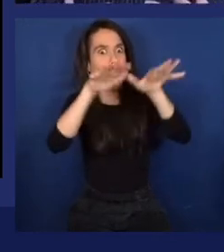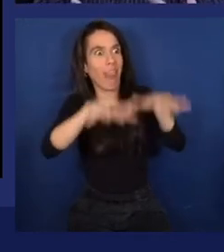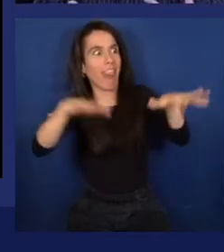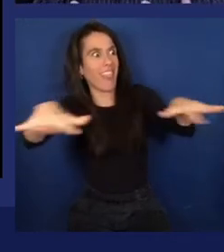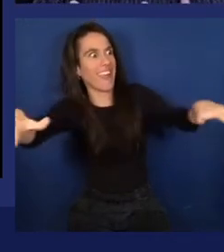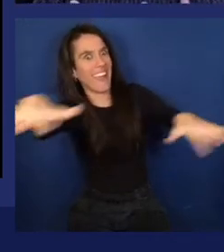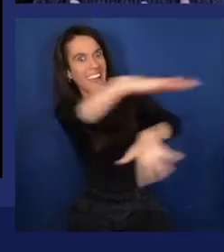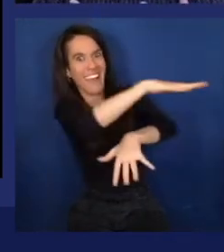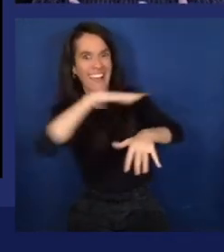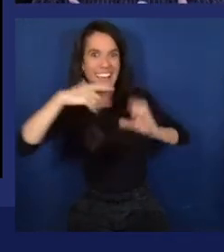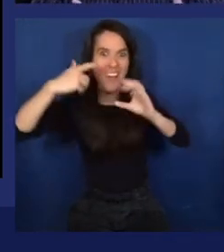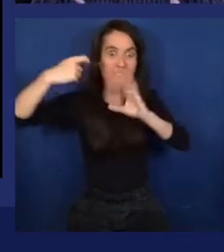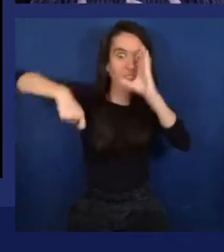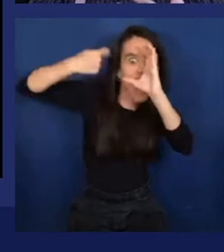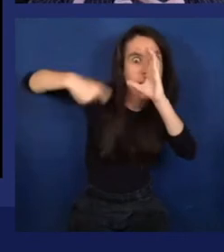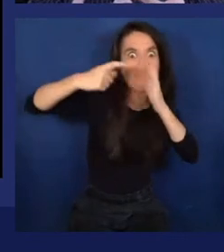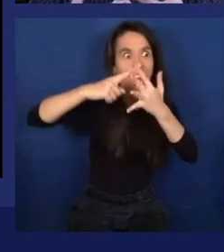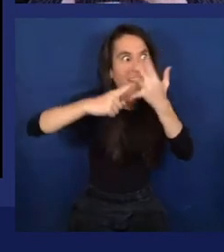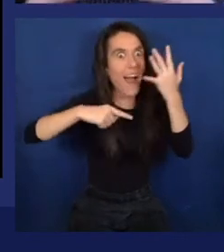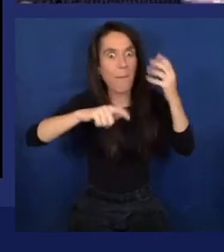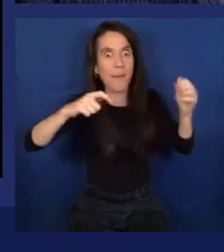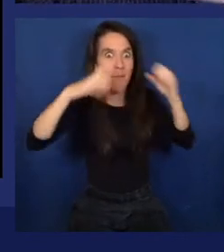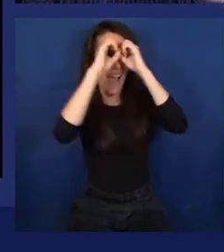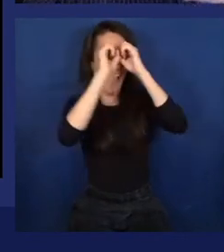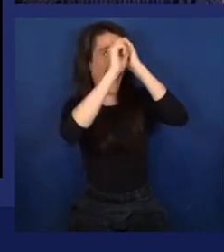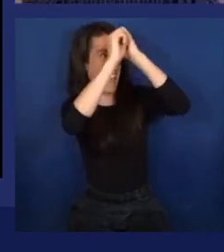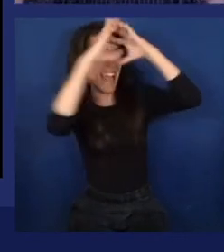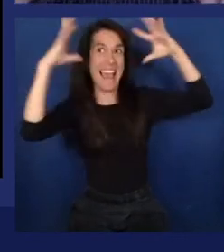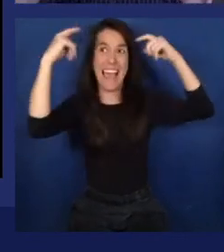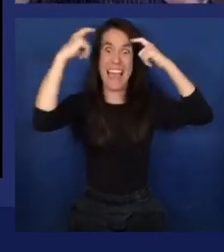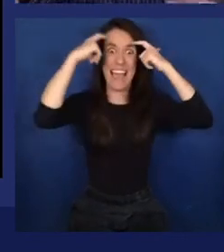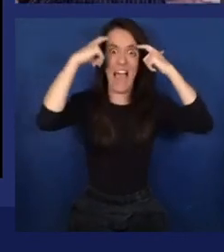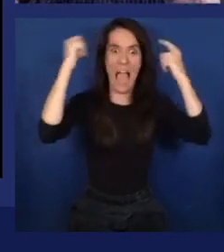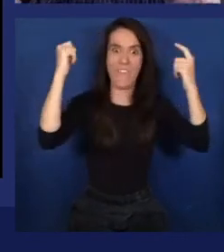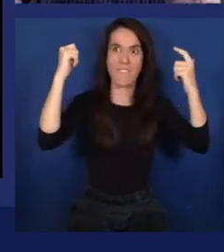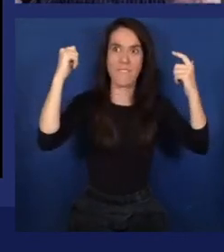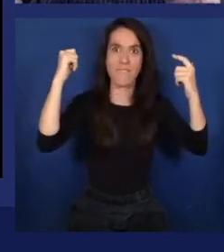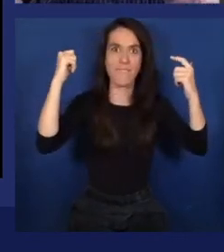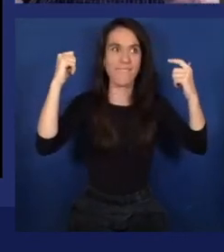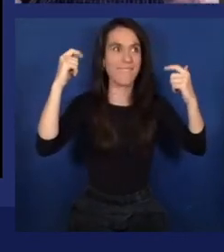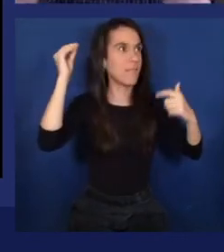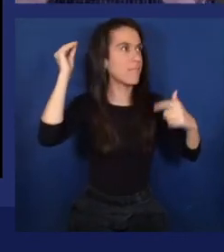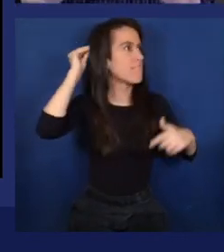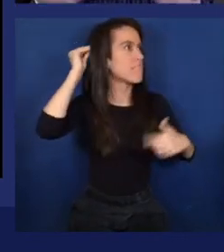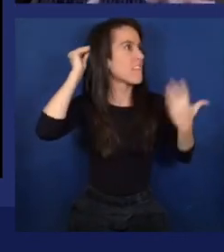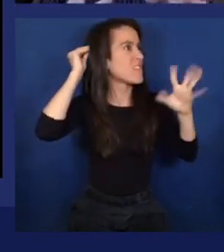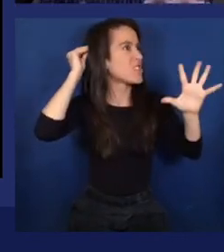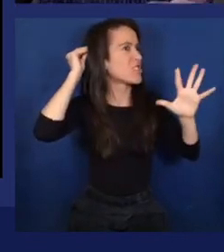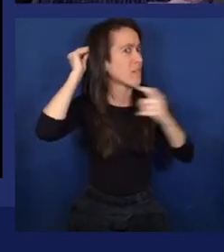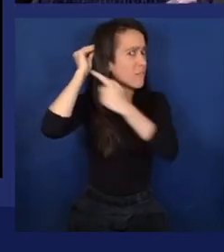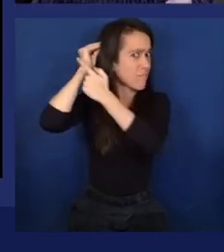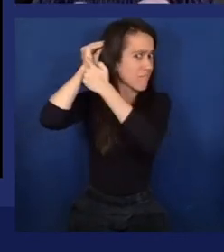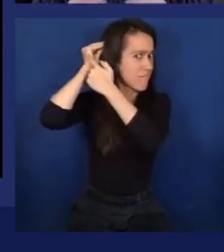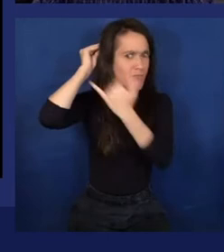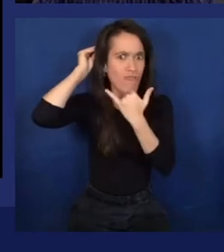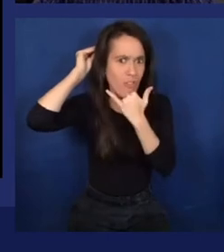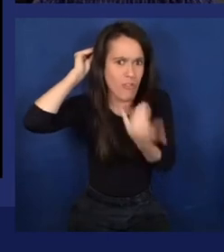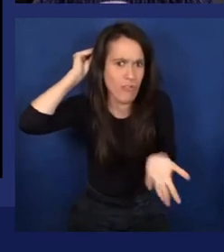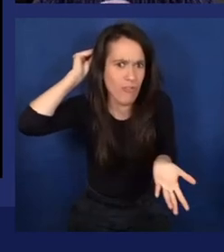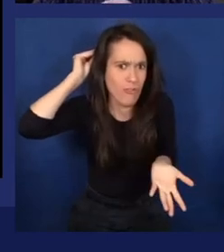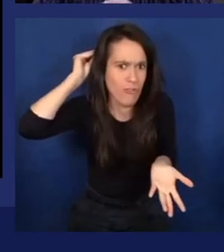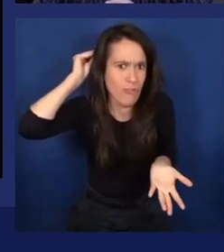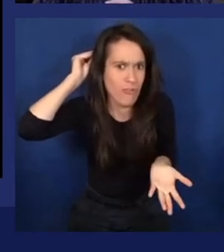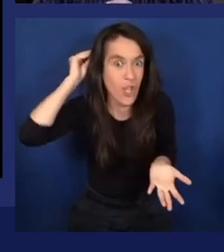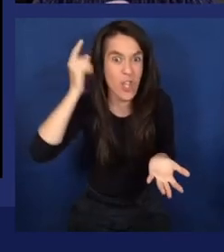anthropomorphization and created perceptions that are incorrect. If you're working in this space, you know